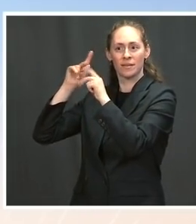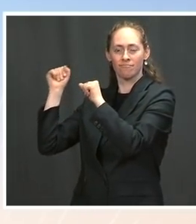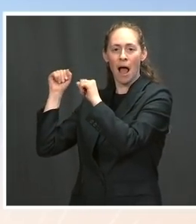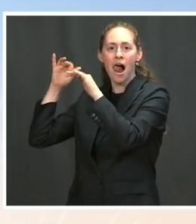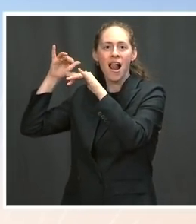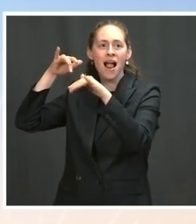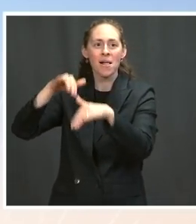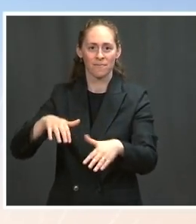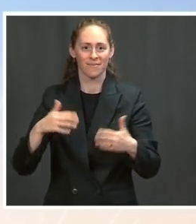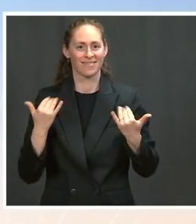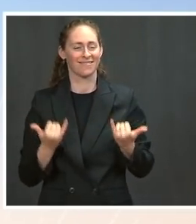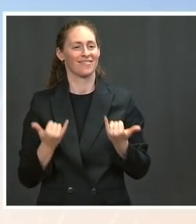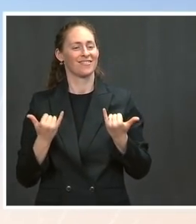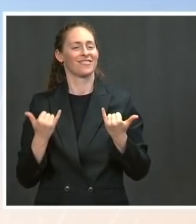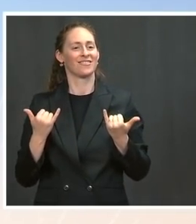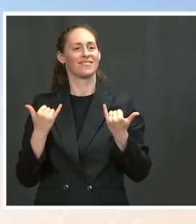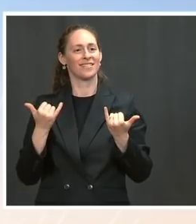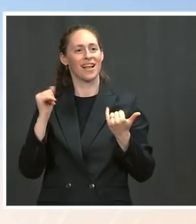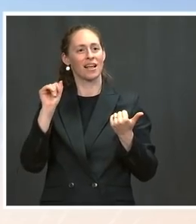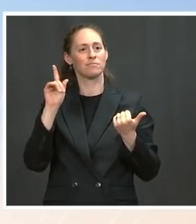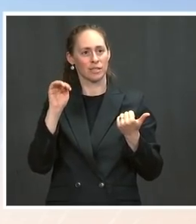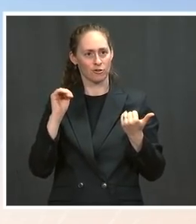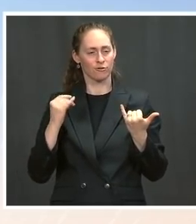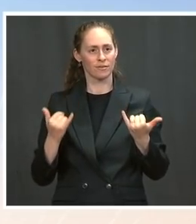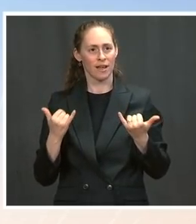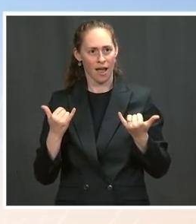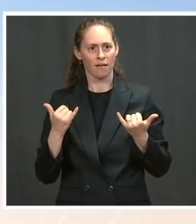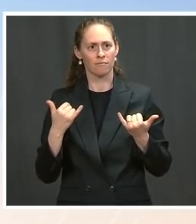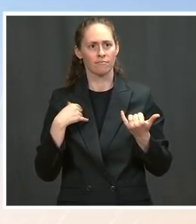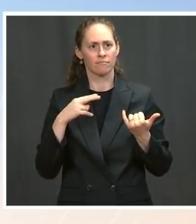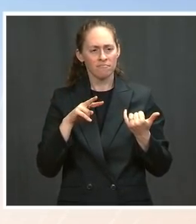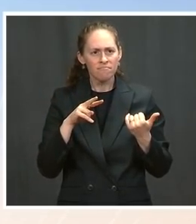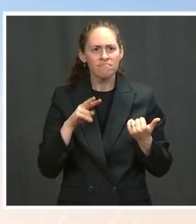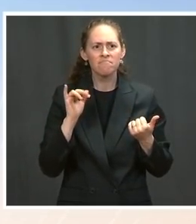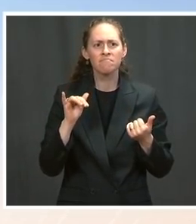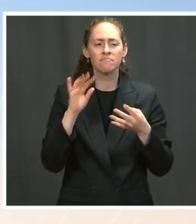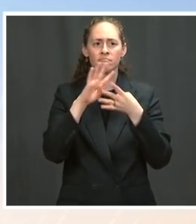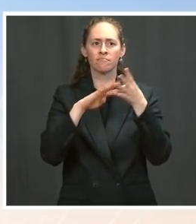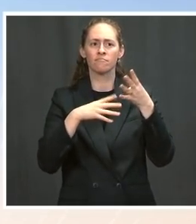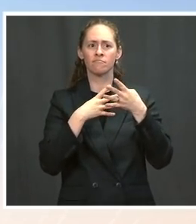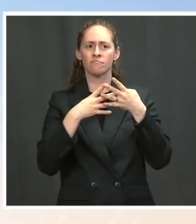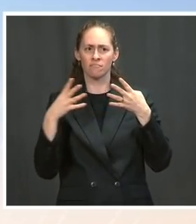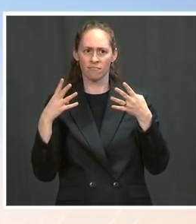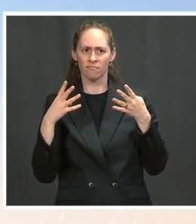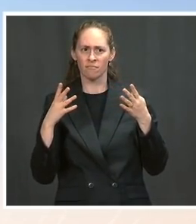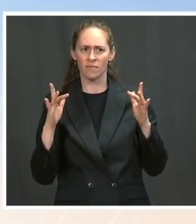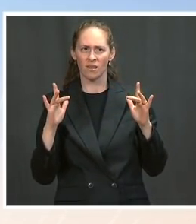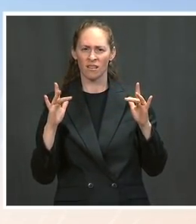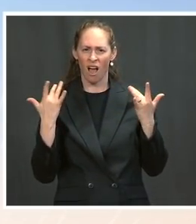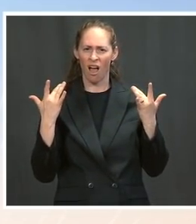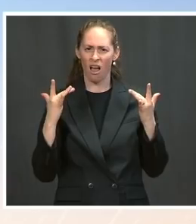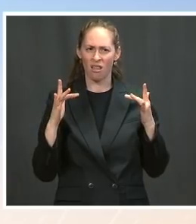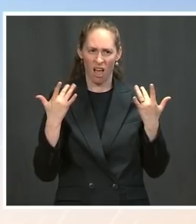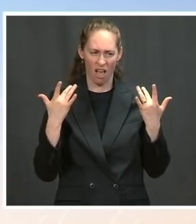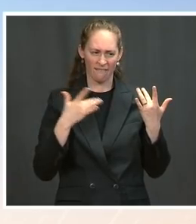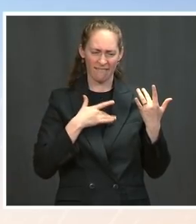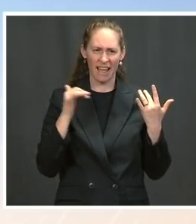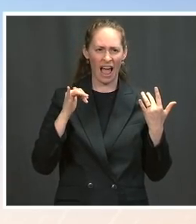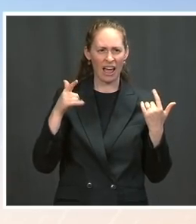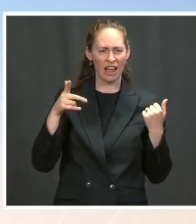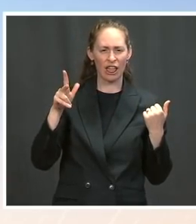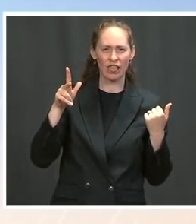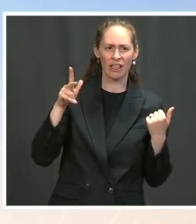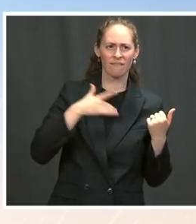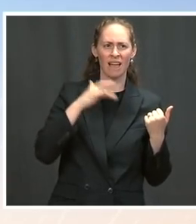growing perception that this is really just the third term of President Obama. What do you say to people who say that? Ms. Who were saying that?